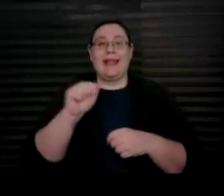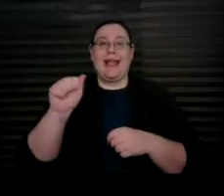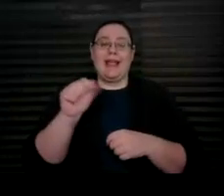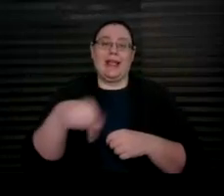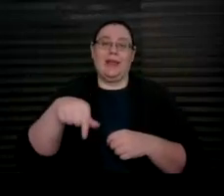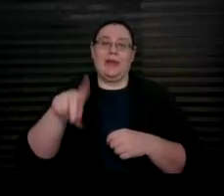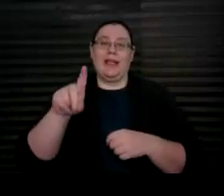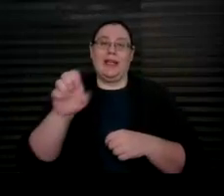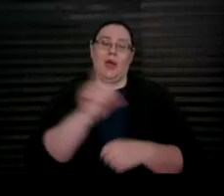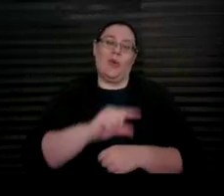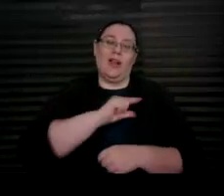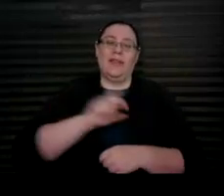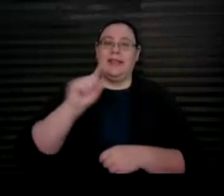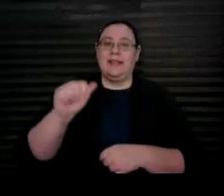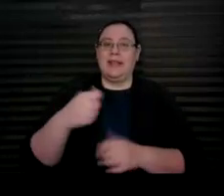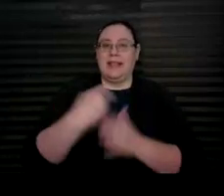Expense.